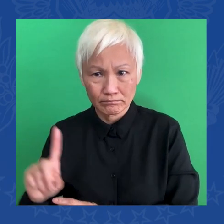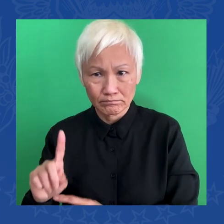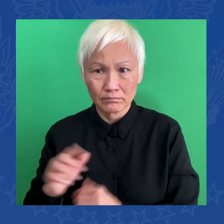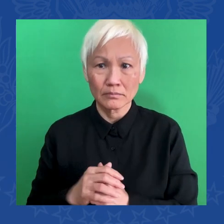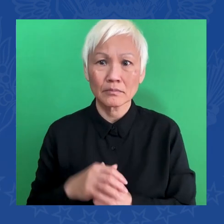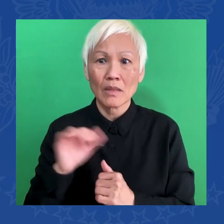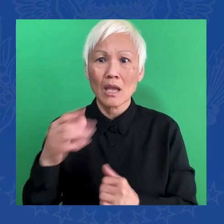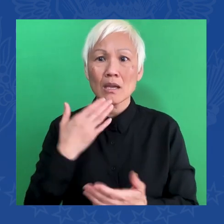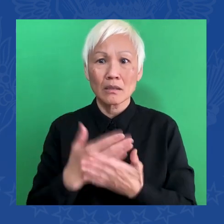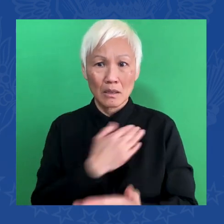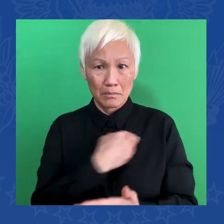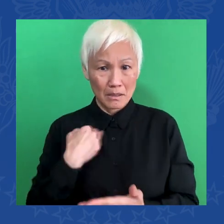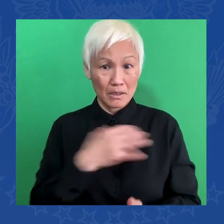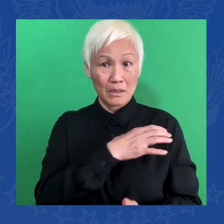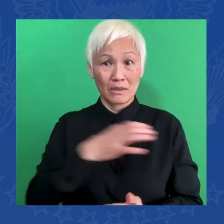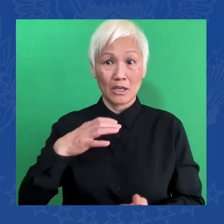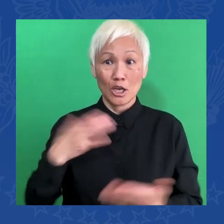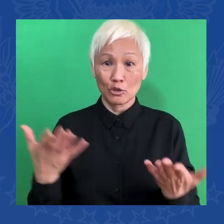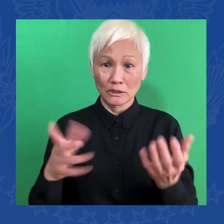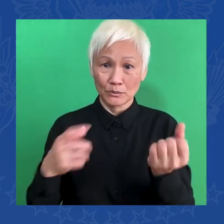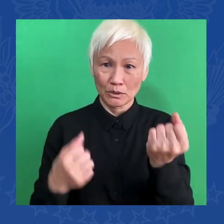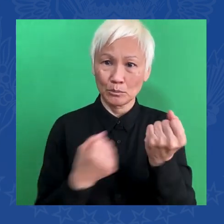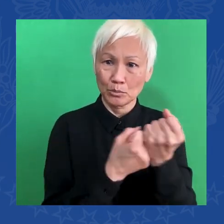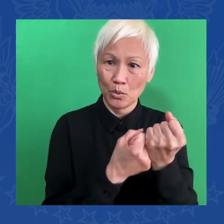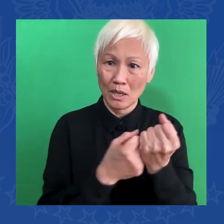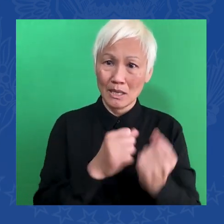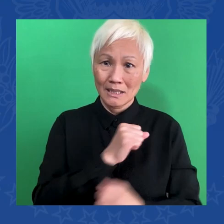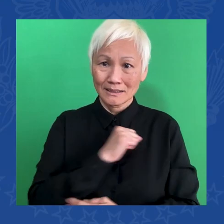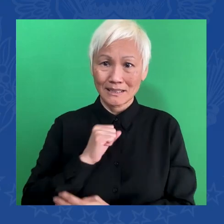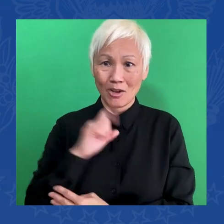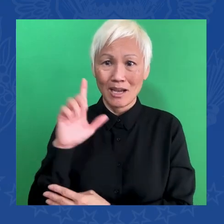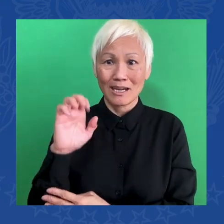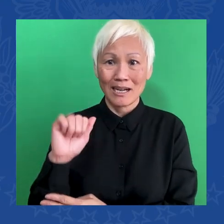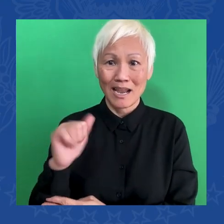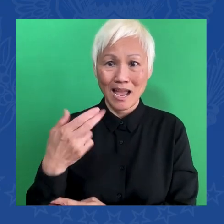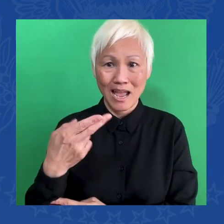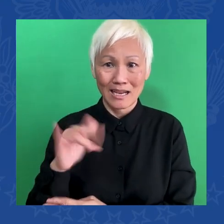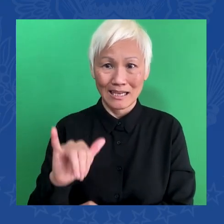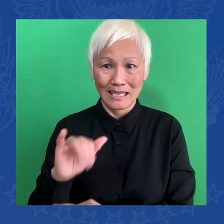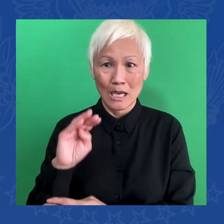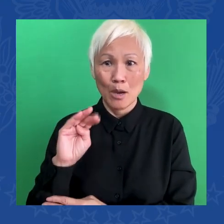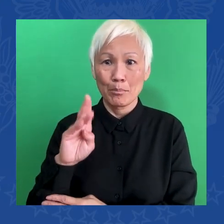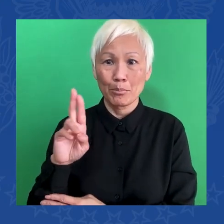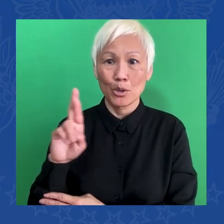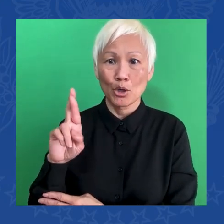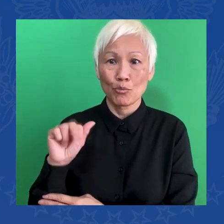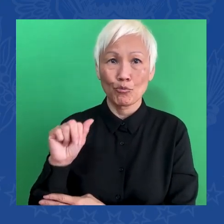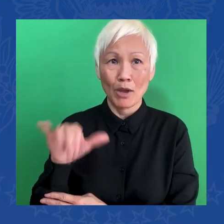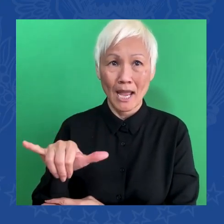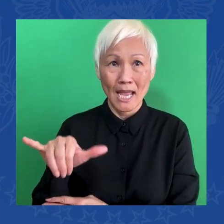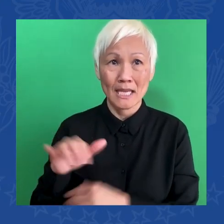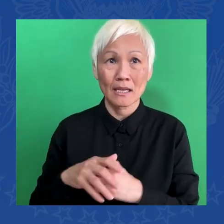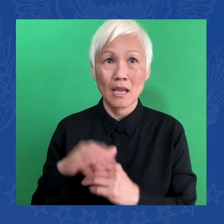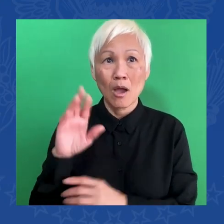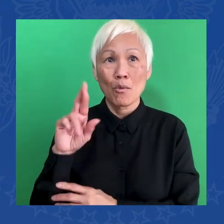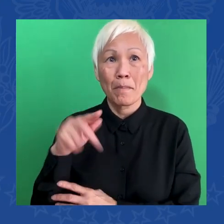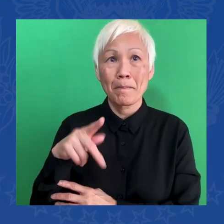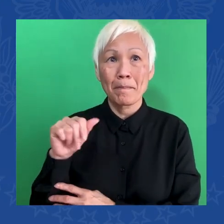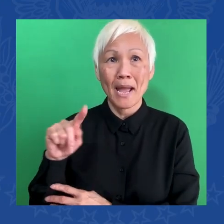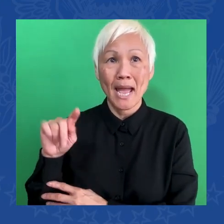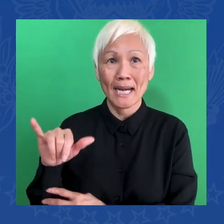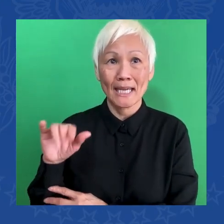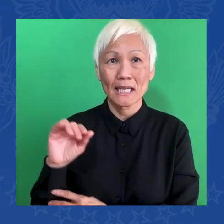Leahy, Patty Murphy, Roy Blunt, Richard Burr, representatives Anna